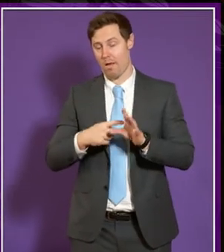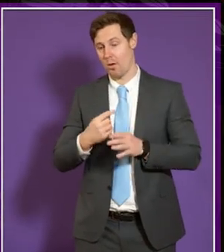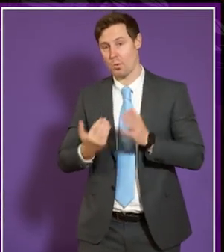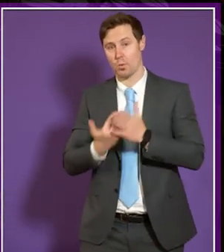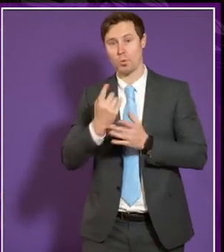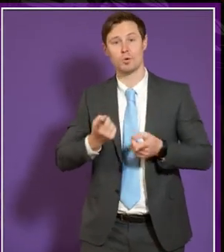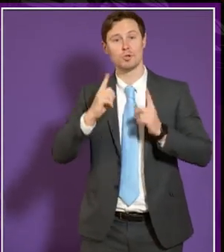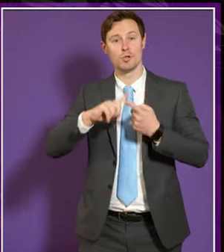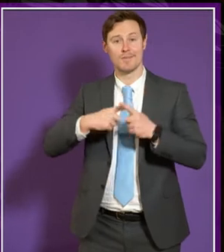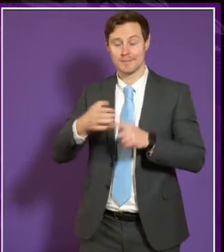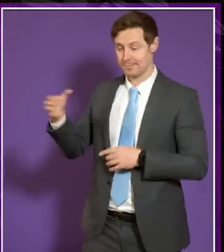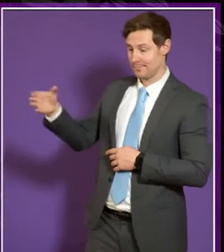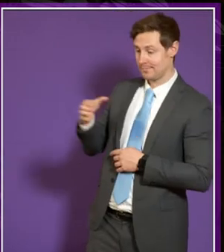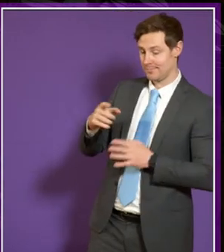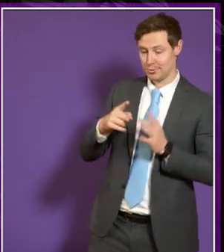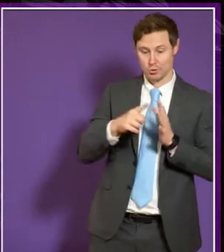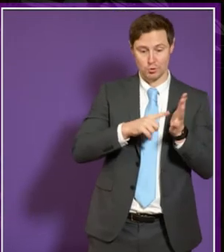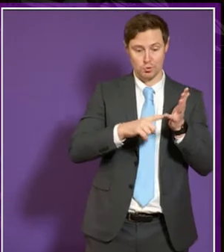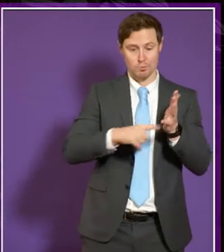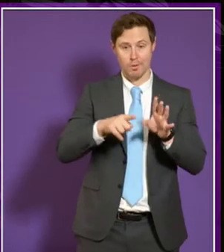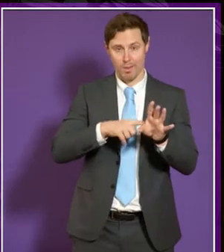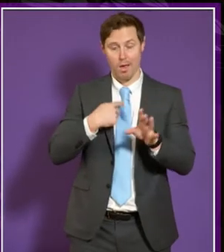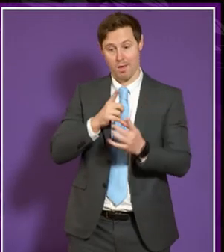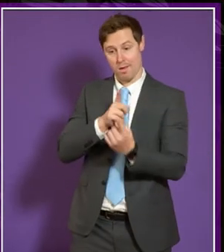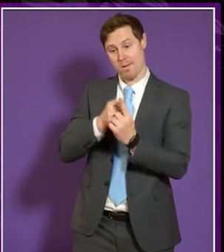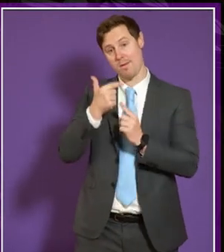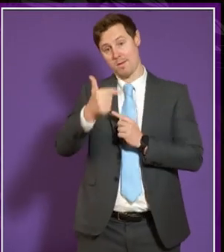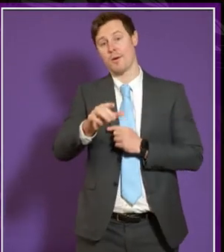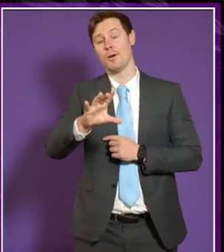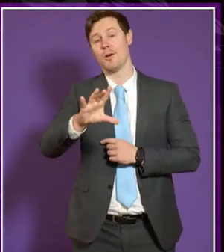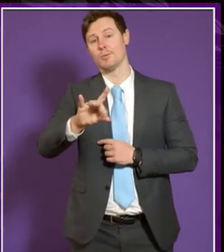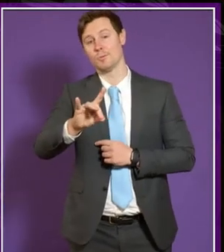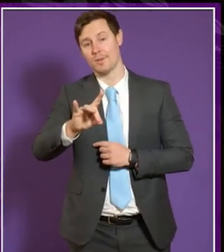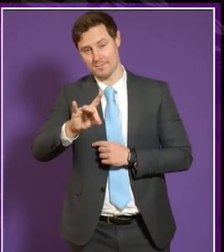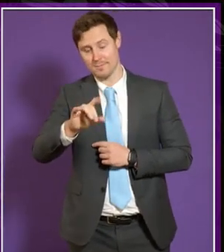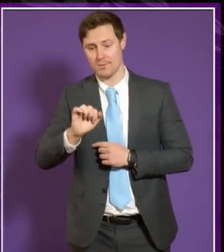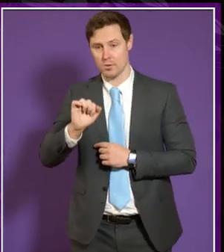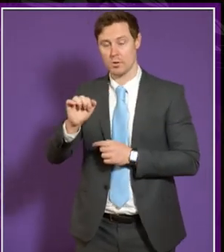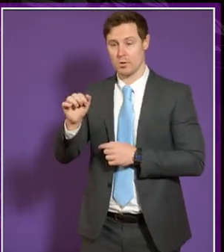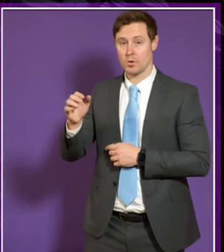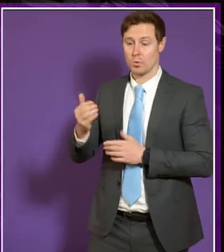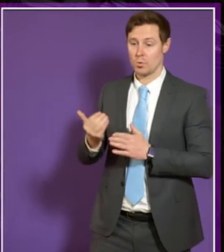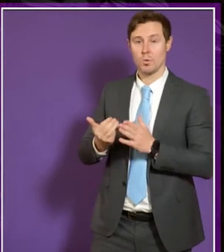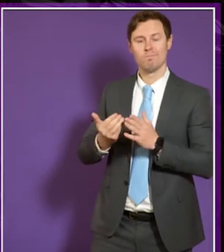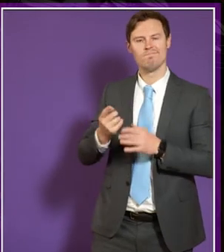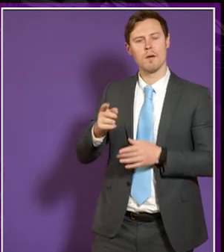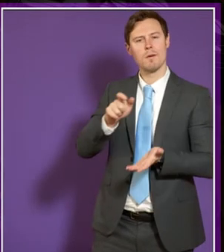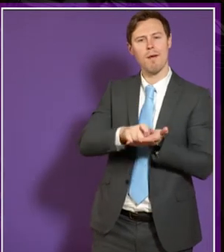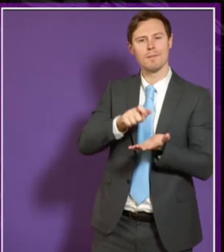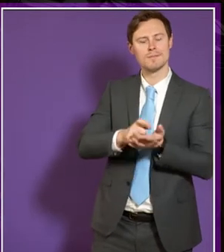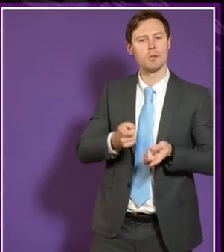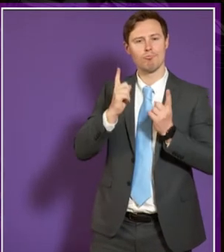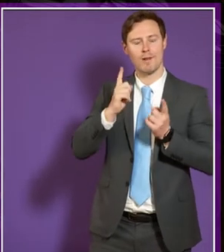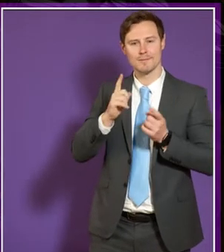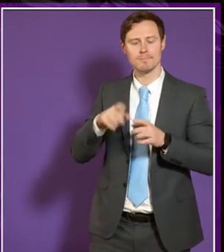and so the first time we'll meet her on Tuesday and they've had their a marketing director and leave they've had their